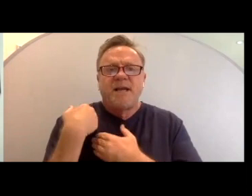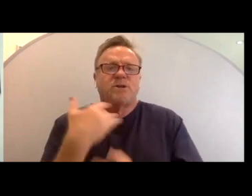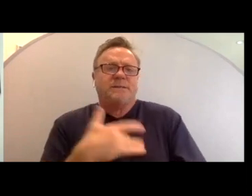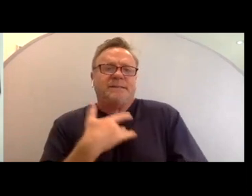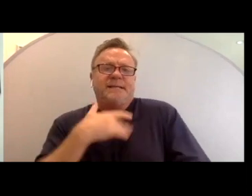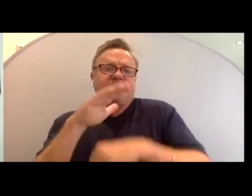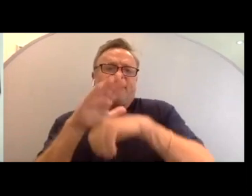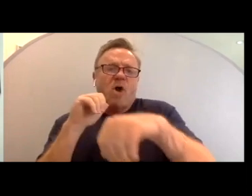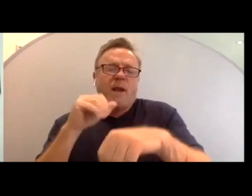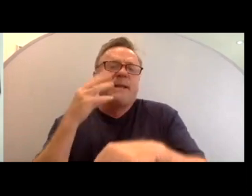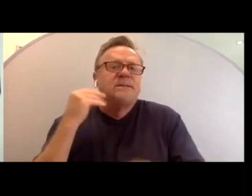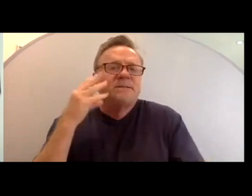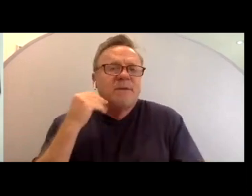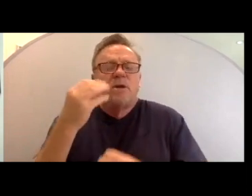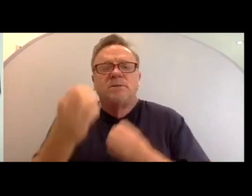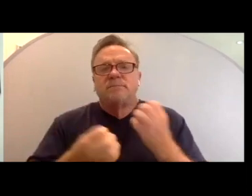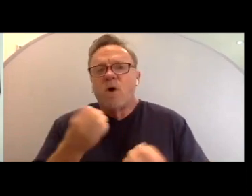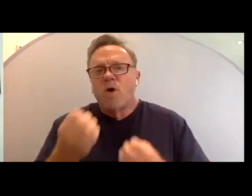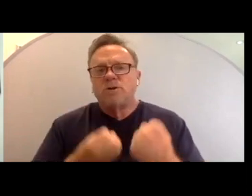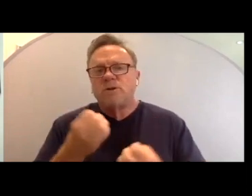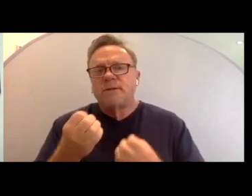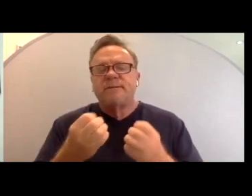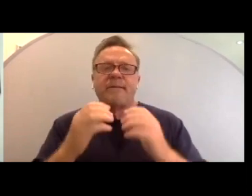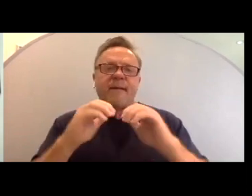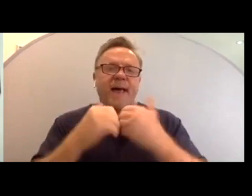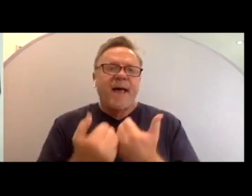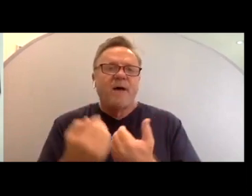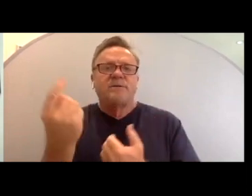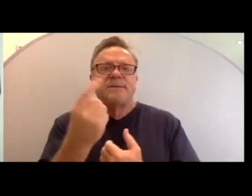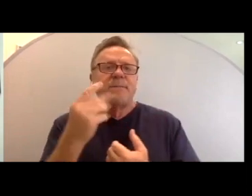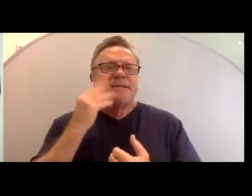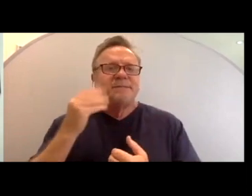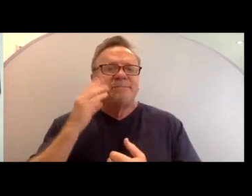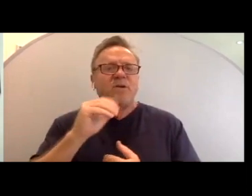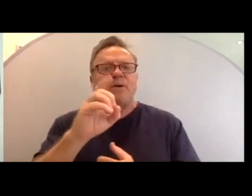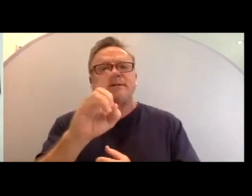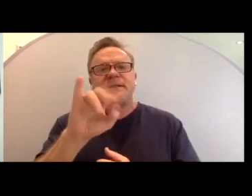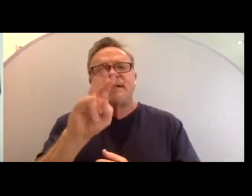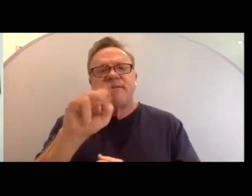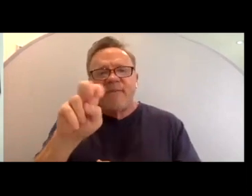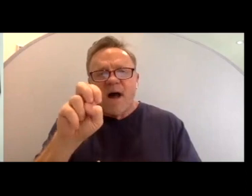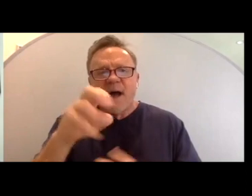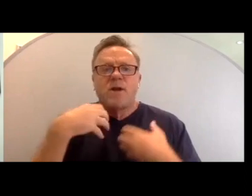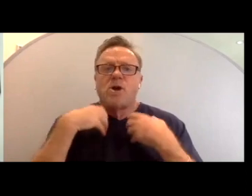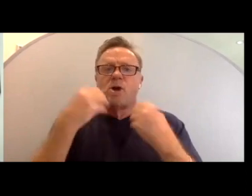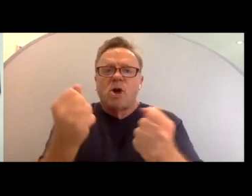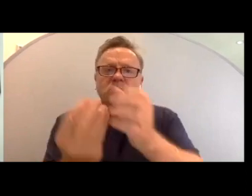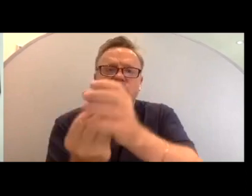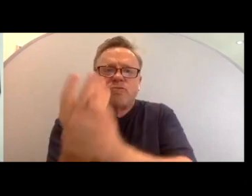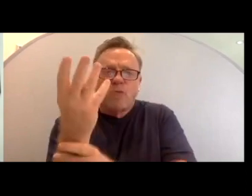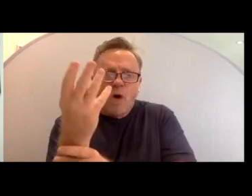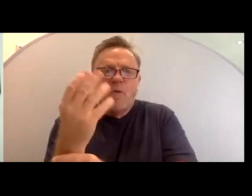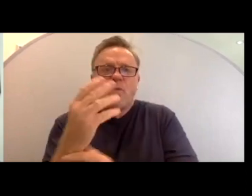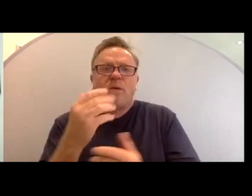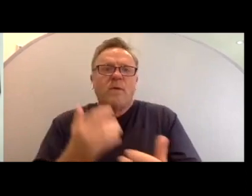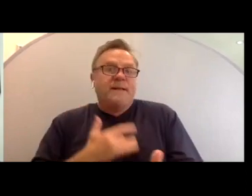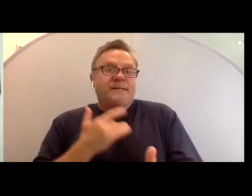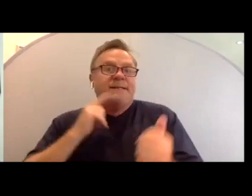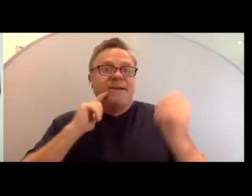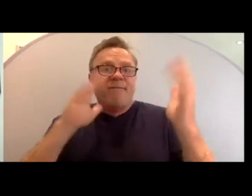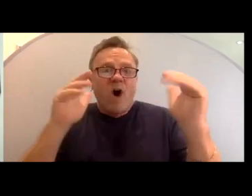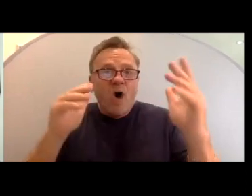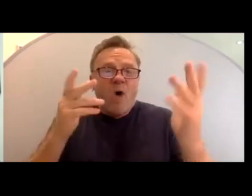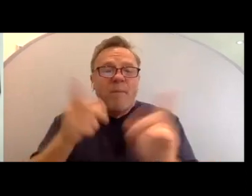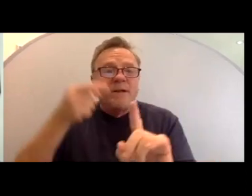experience and emotions, how one experiences the divine, courage and growth, what's the sense of hope and source for